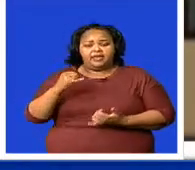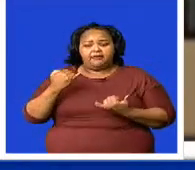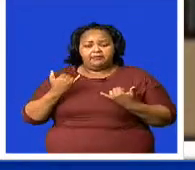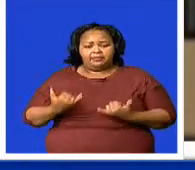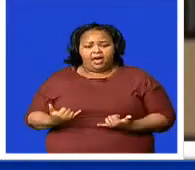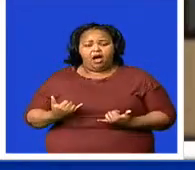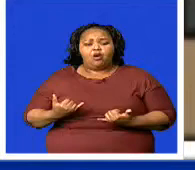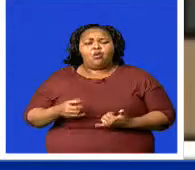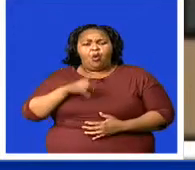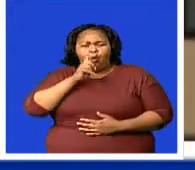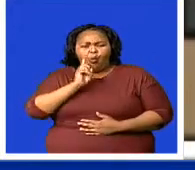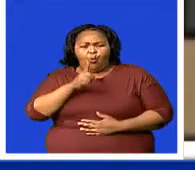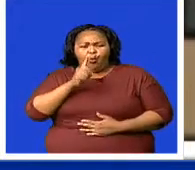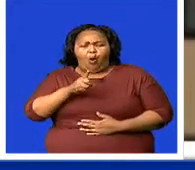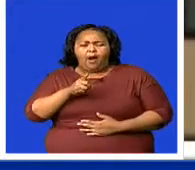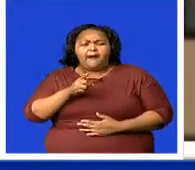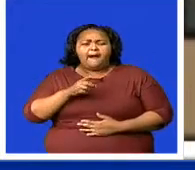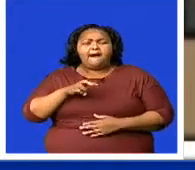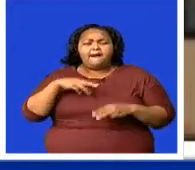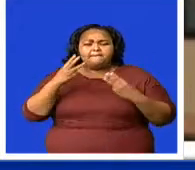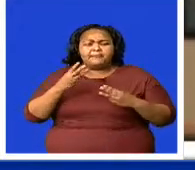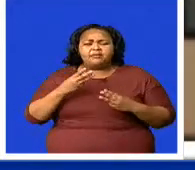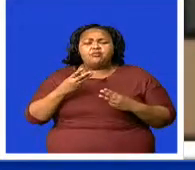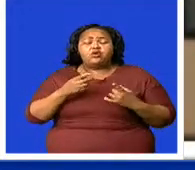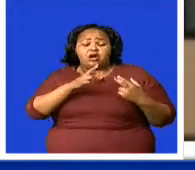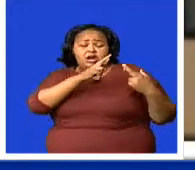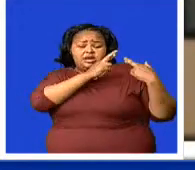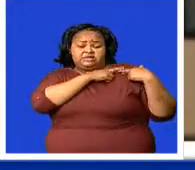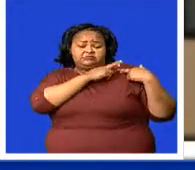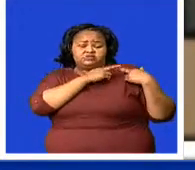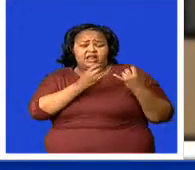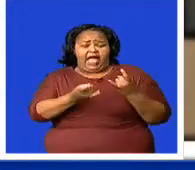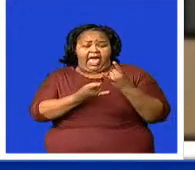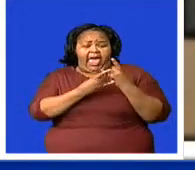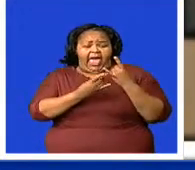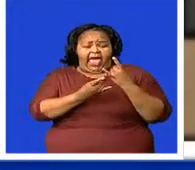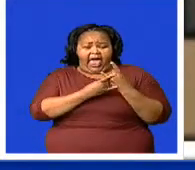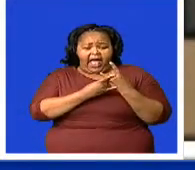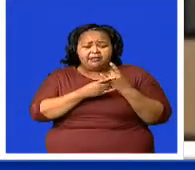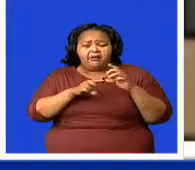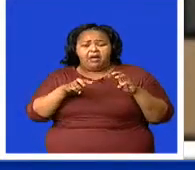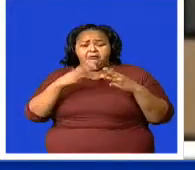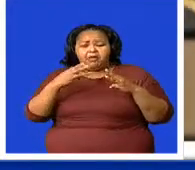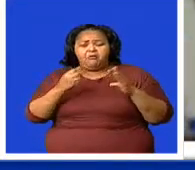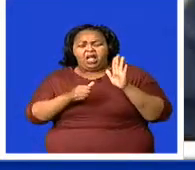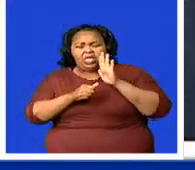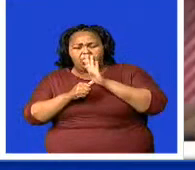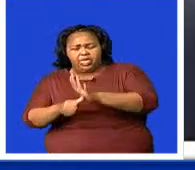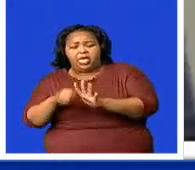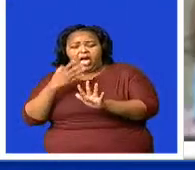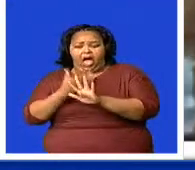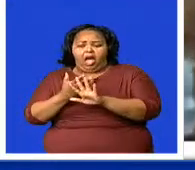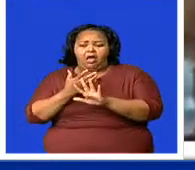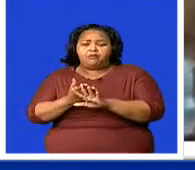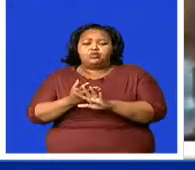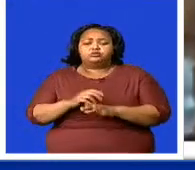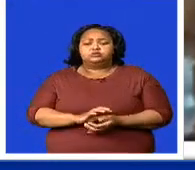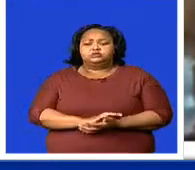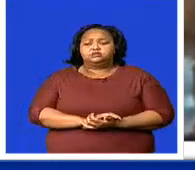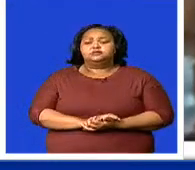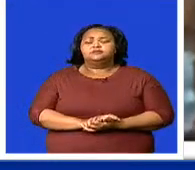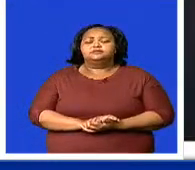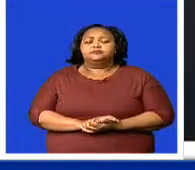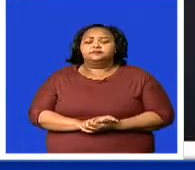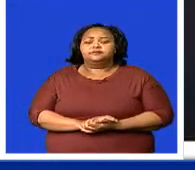a stern warning to everyone, tossed to help gender-based violence survivors. The Acting Minister of